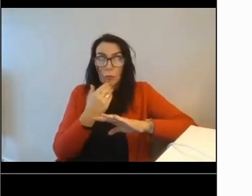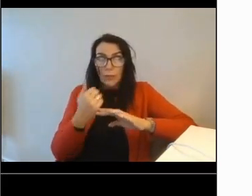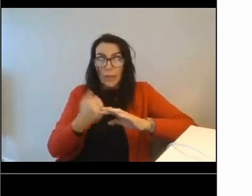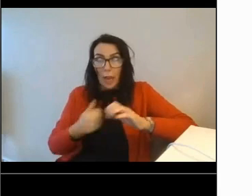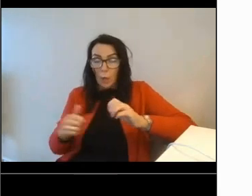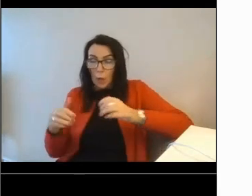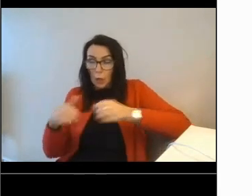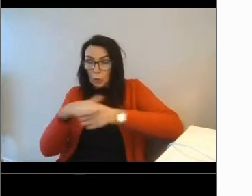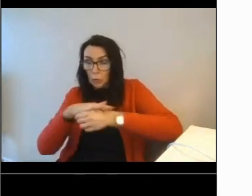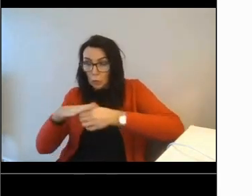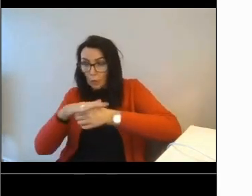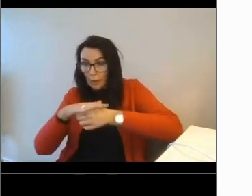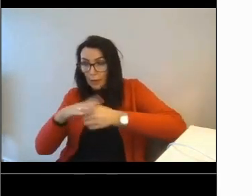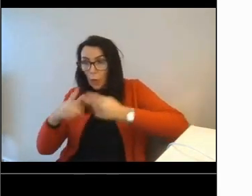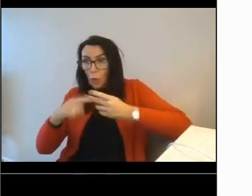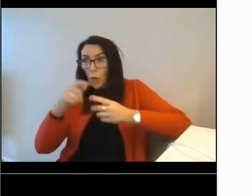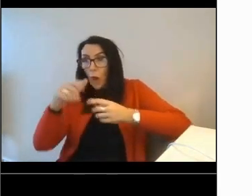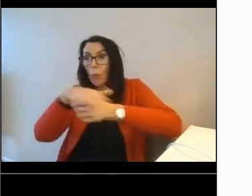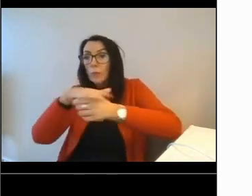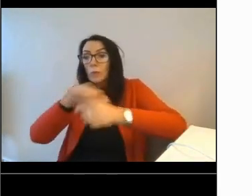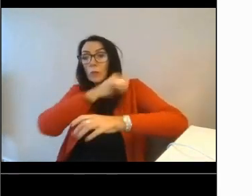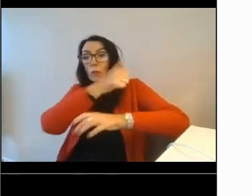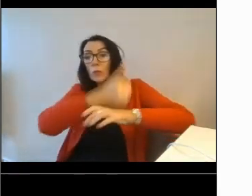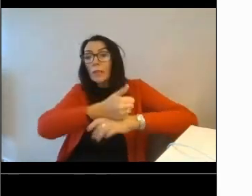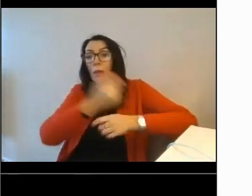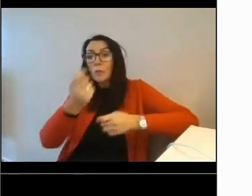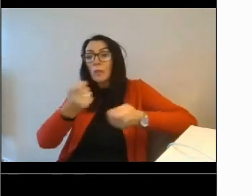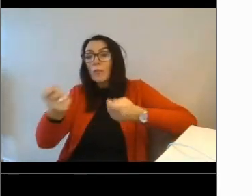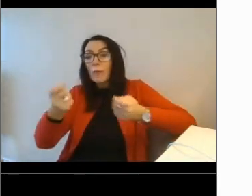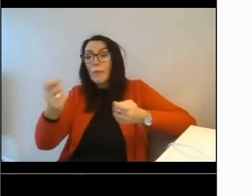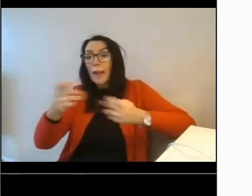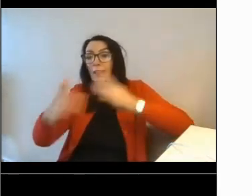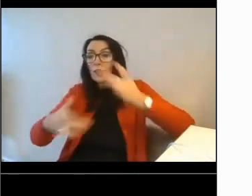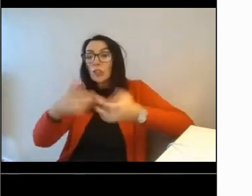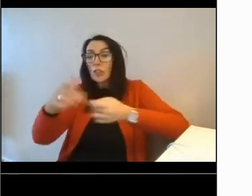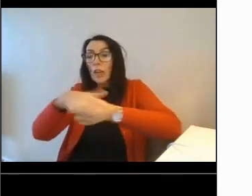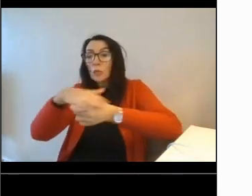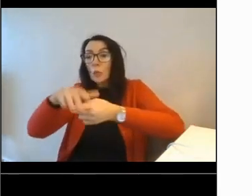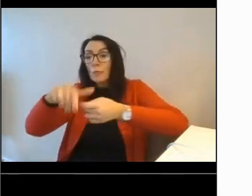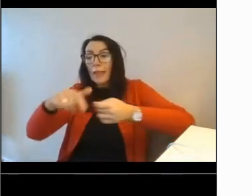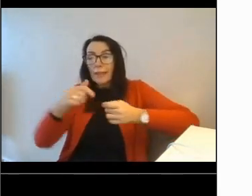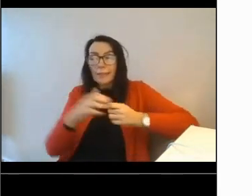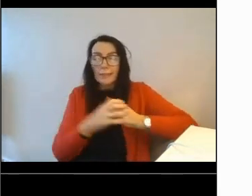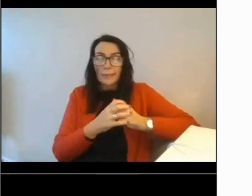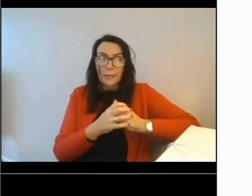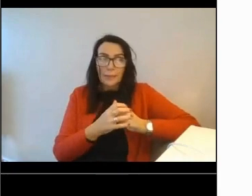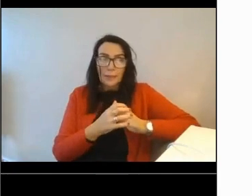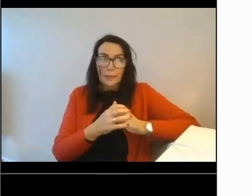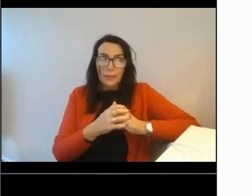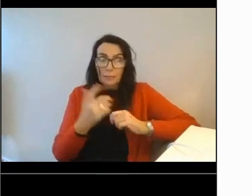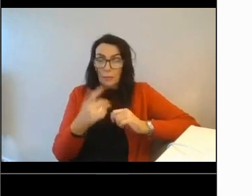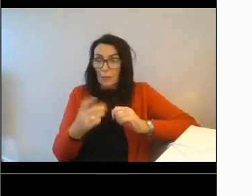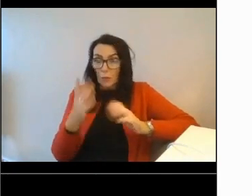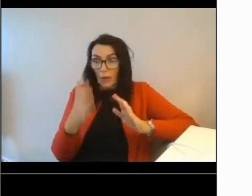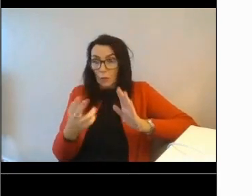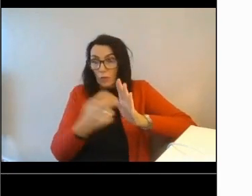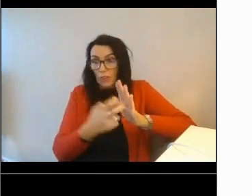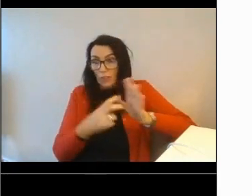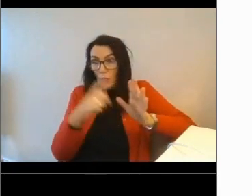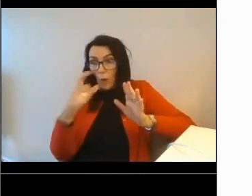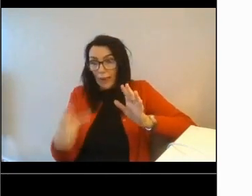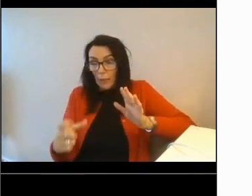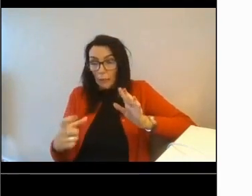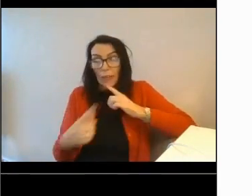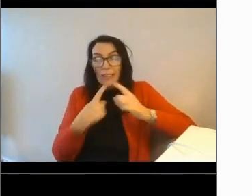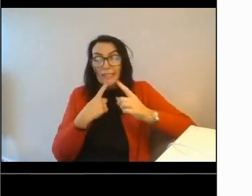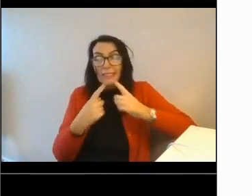point to a custom domain that you set up and manage. Some features can also be modified, such as the need for users to register an account and the data collected